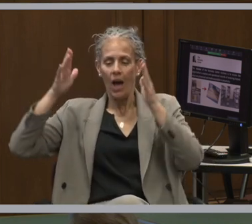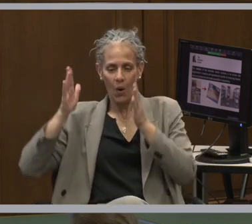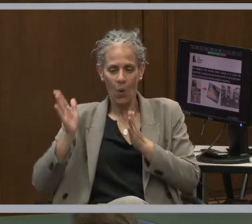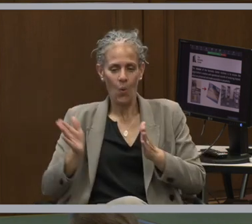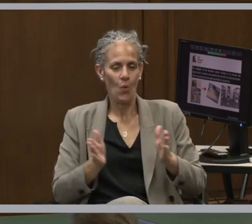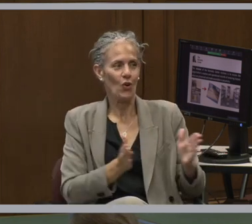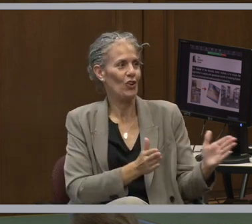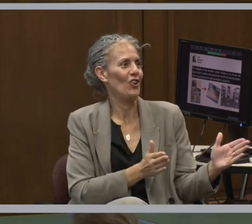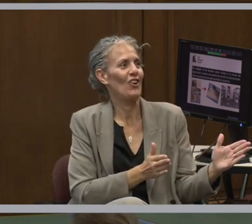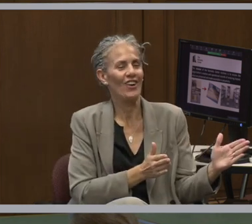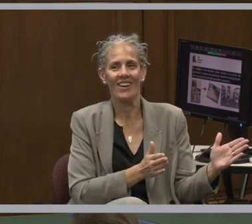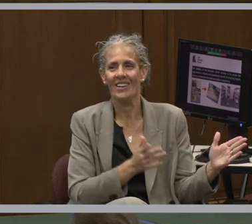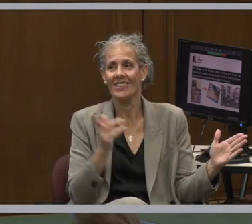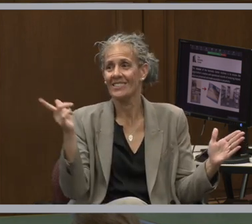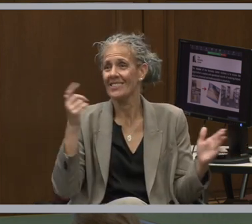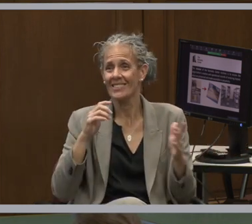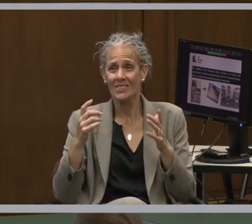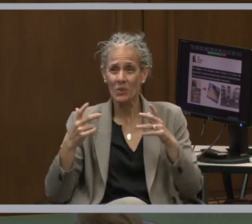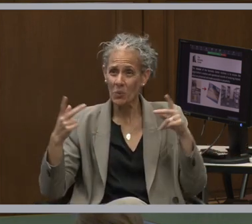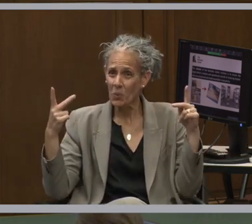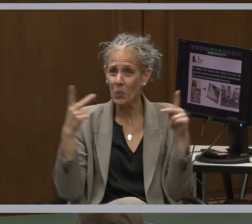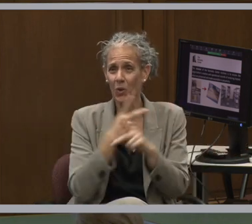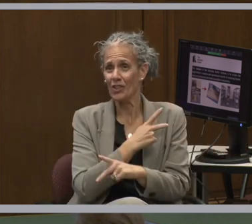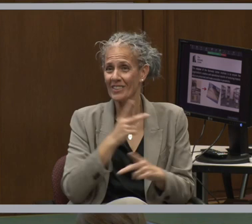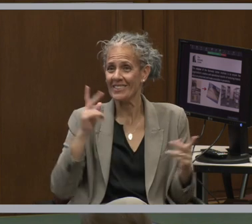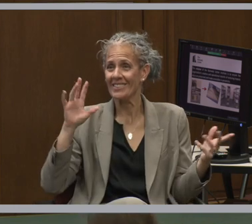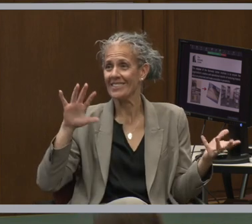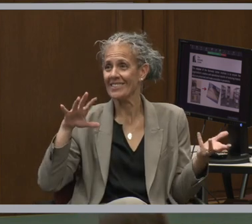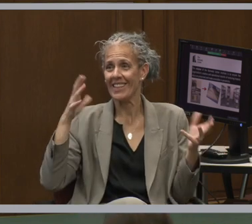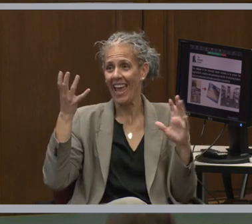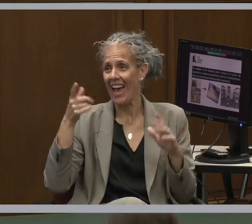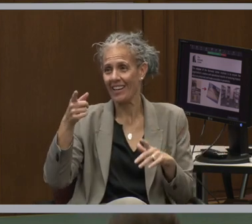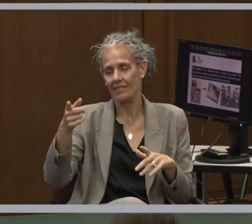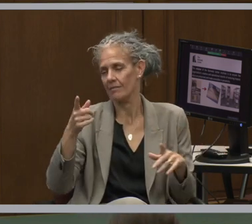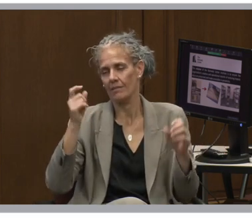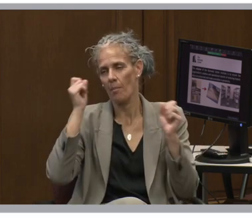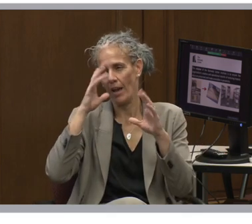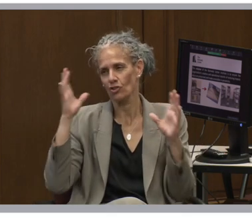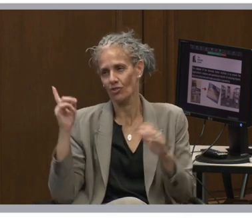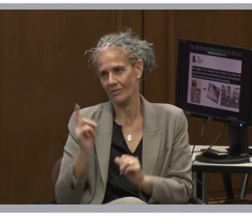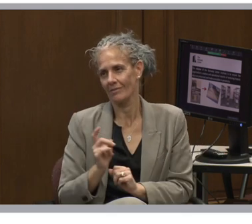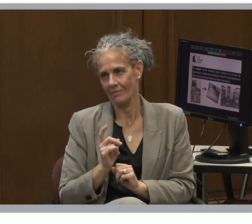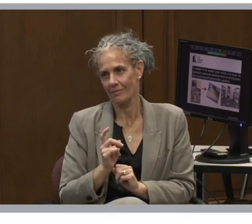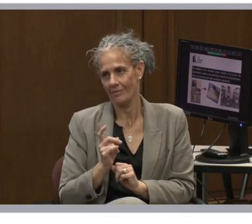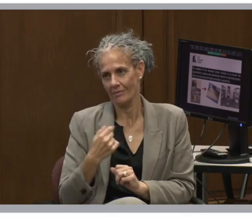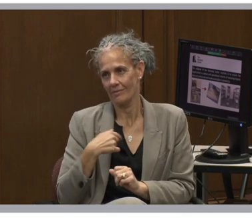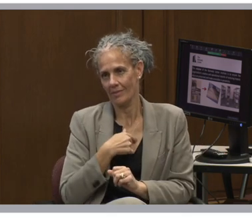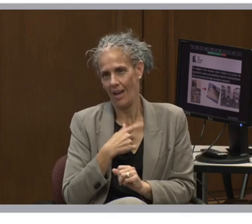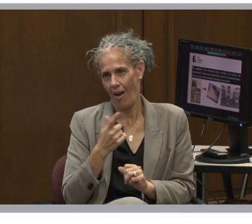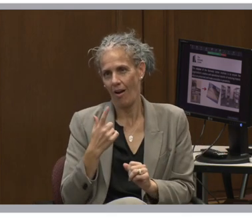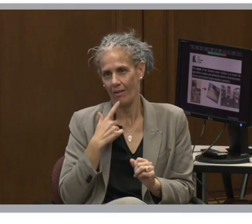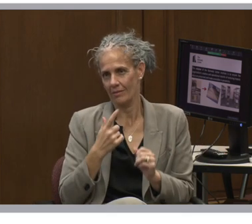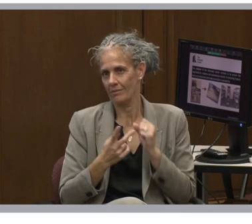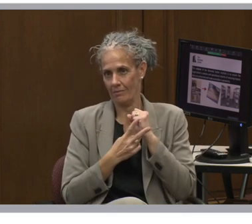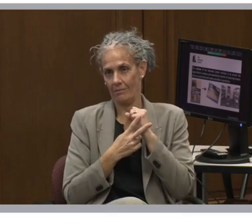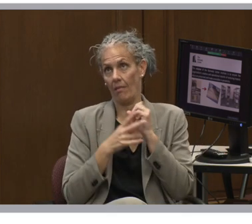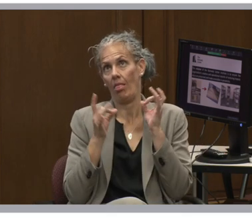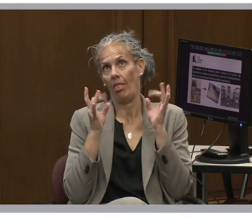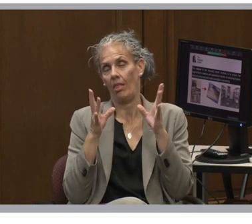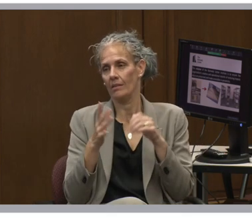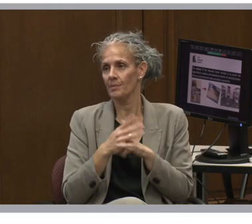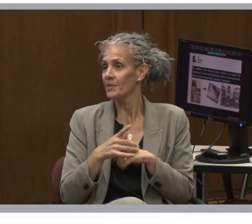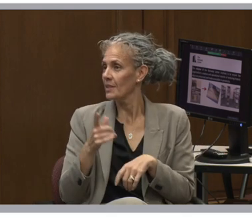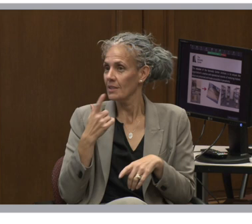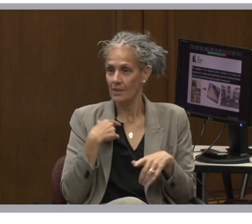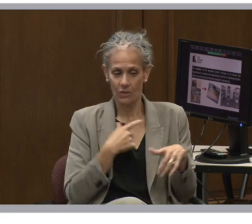I didn't pick the most chaotic photo on the left, just because I figured you could use your imaginations. But we essentially take the piles on